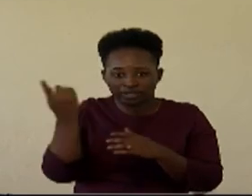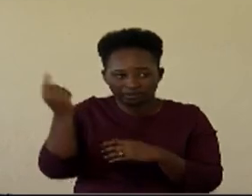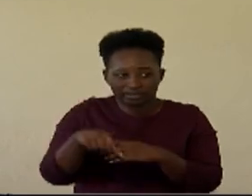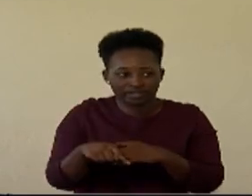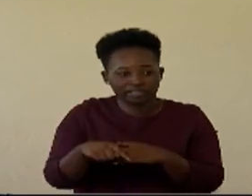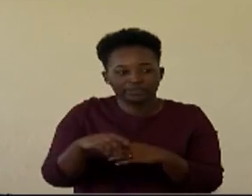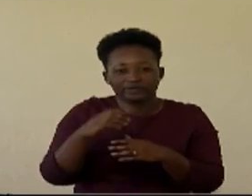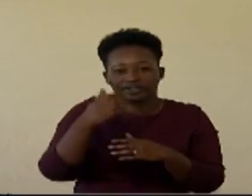the head teacher lines a letter